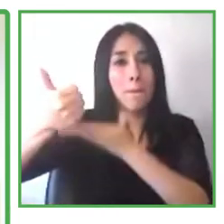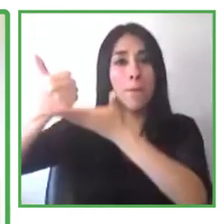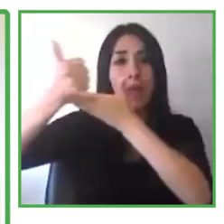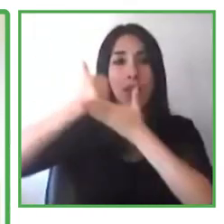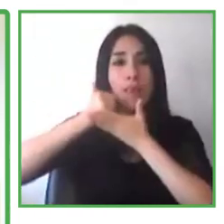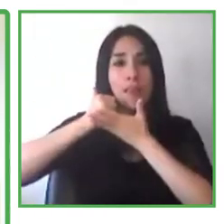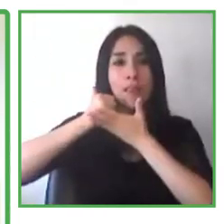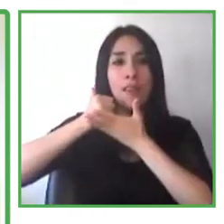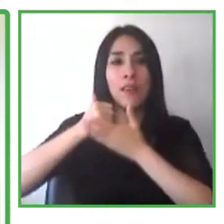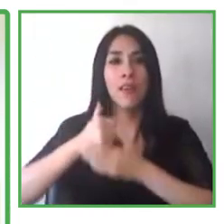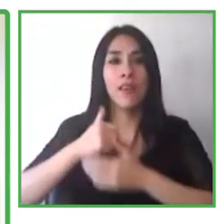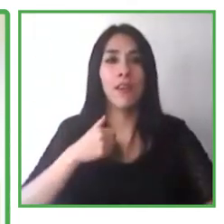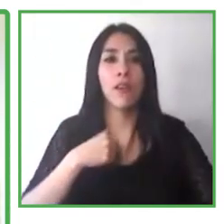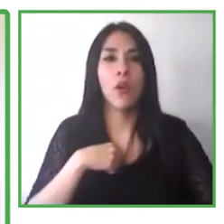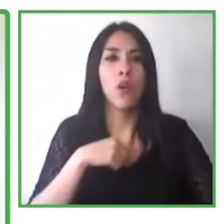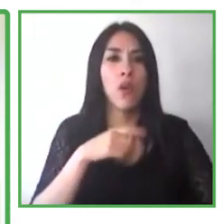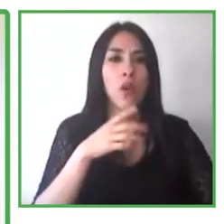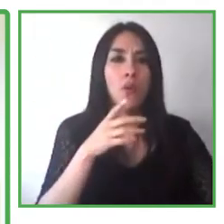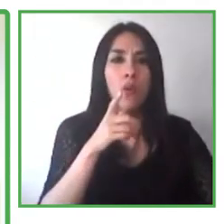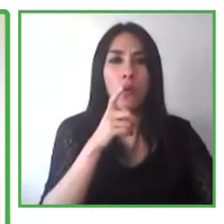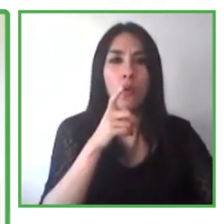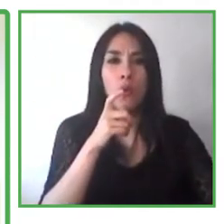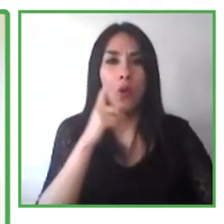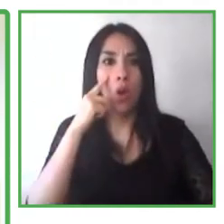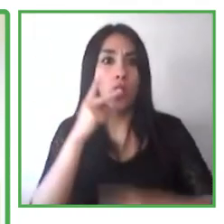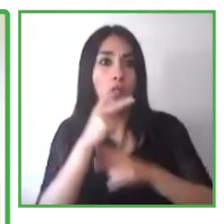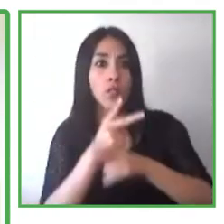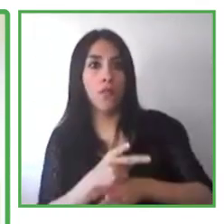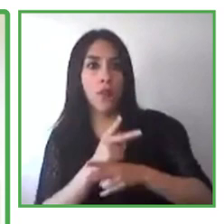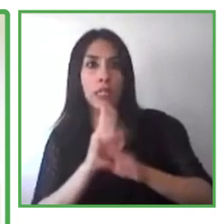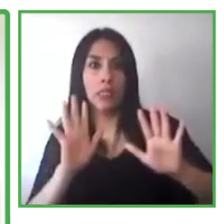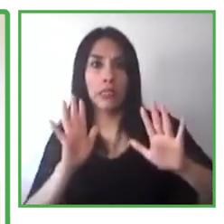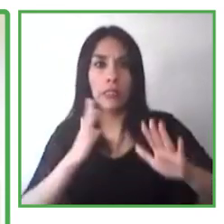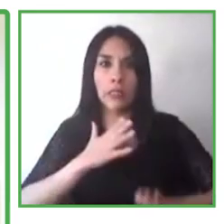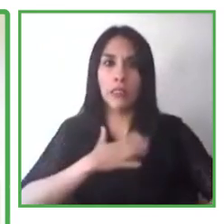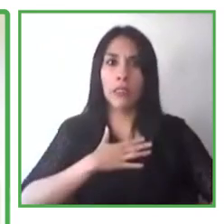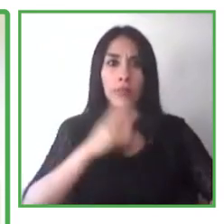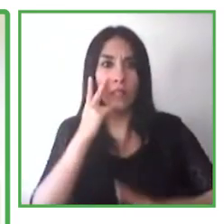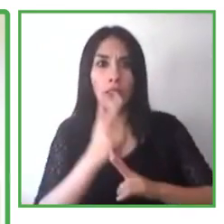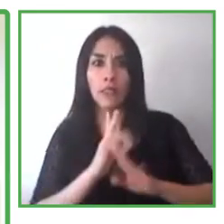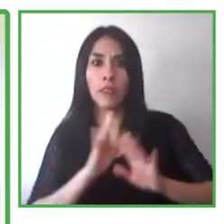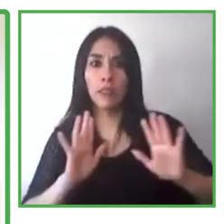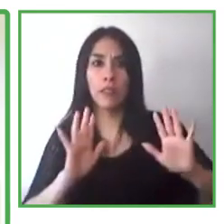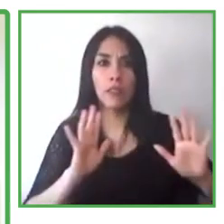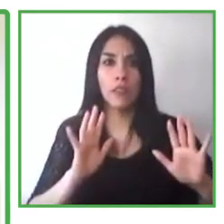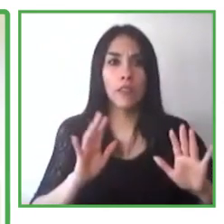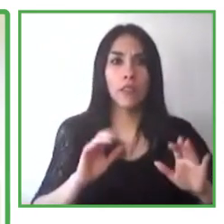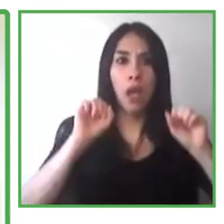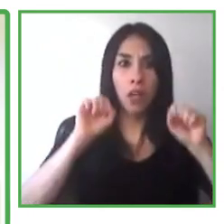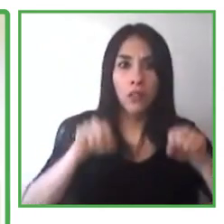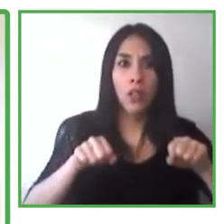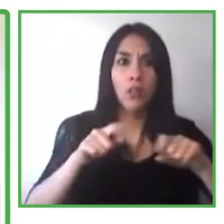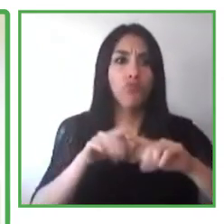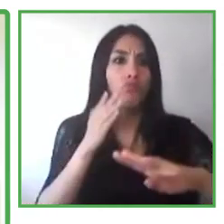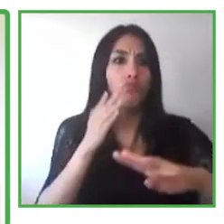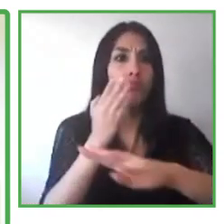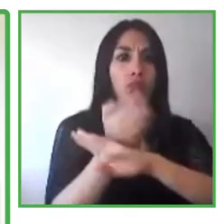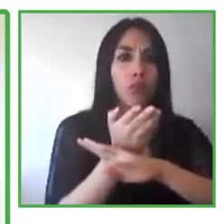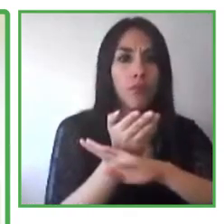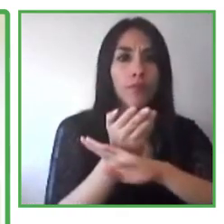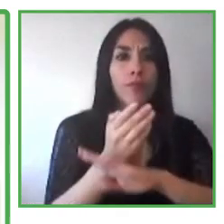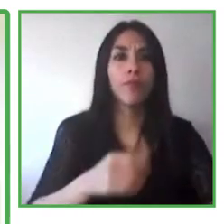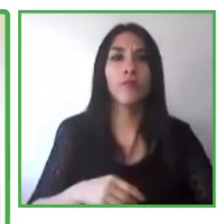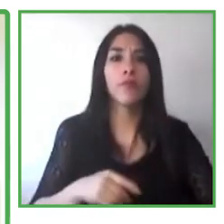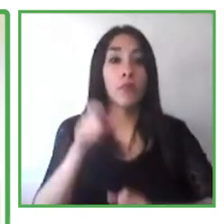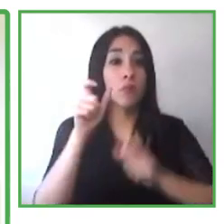managers. These managers need to know how to manage someone with a disability, even if they don't have a disability themselves, or at least not yet.